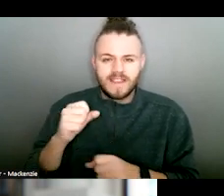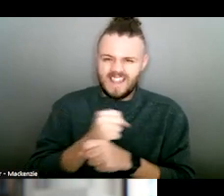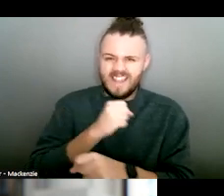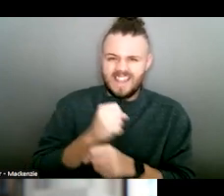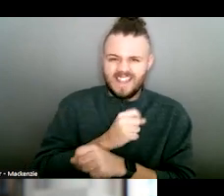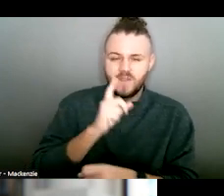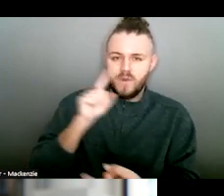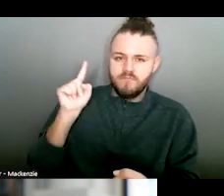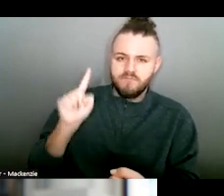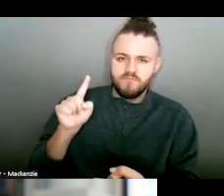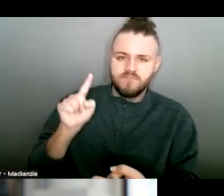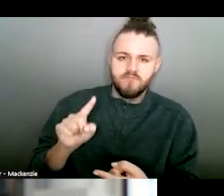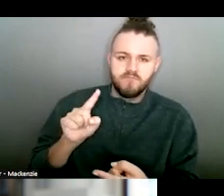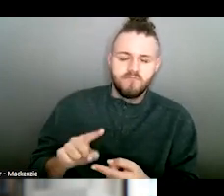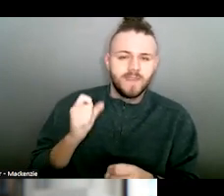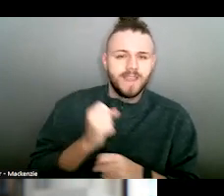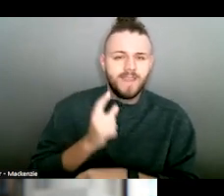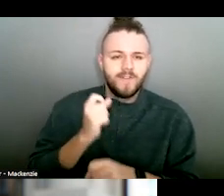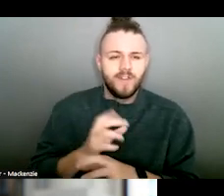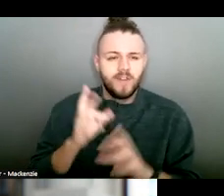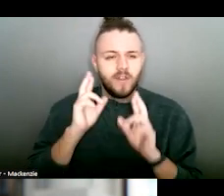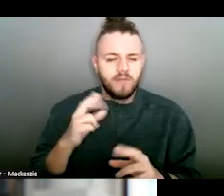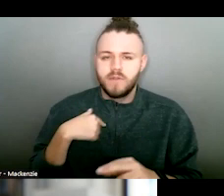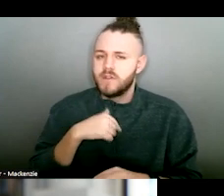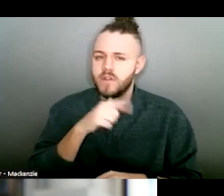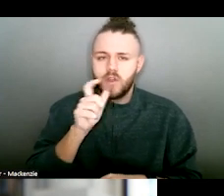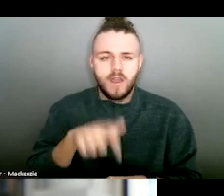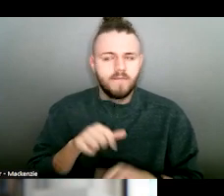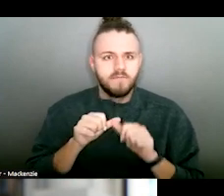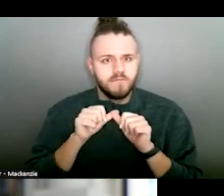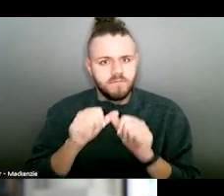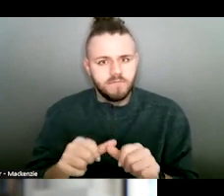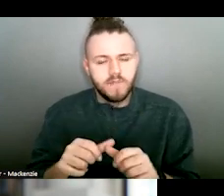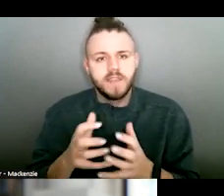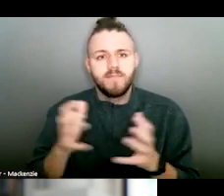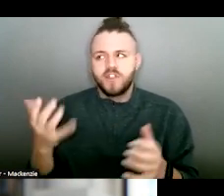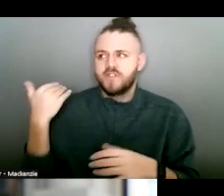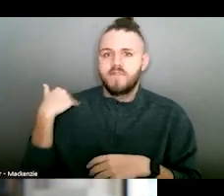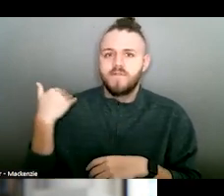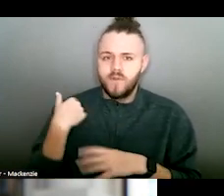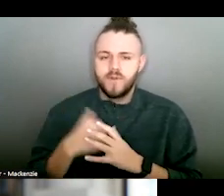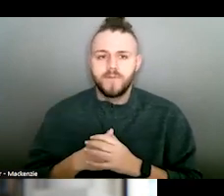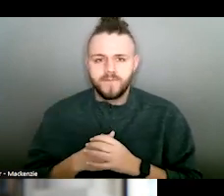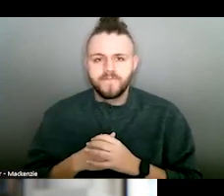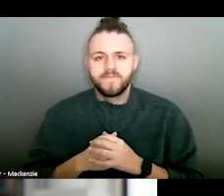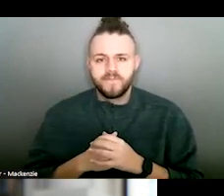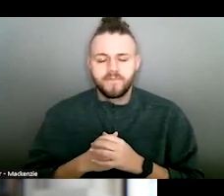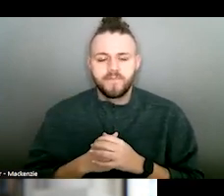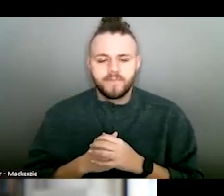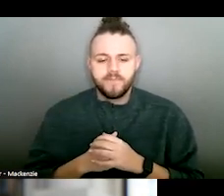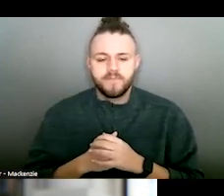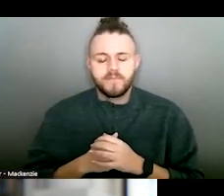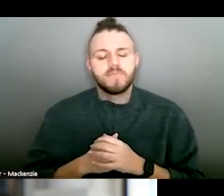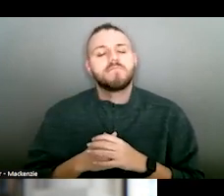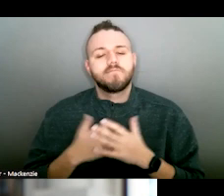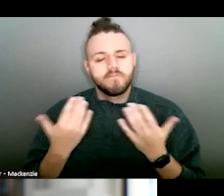statistics go down and we don't have to deal with this issue as much as we have to